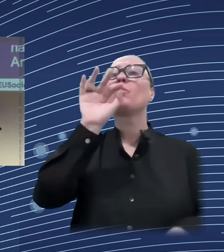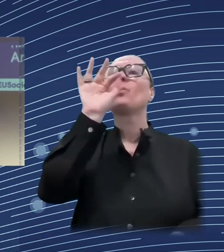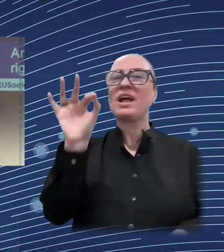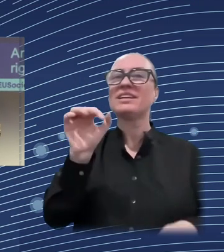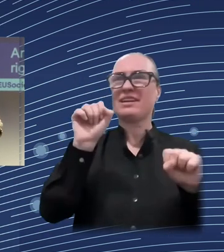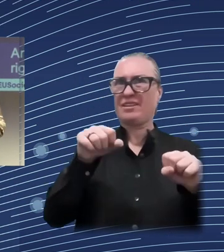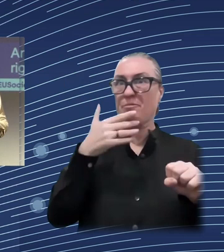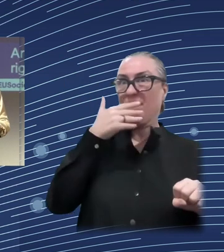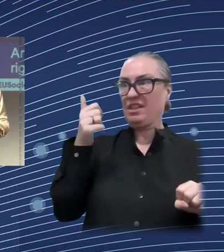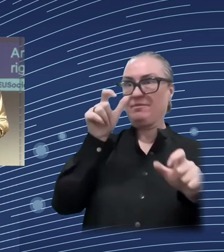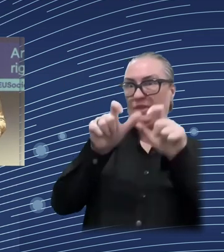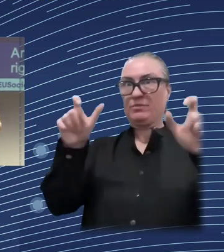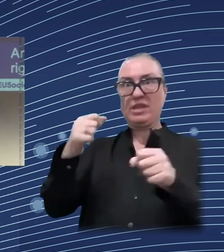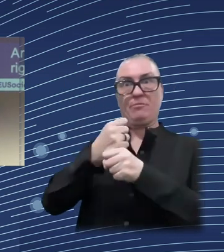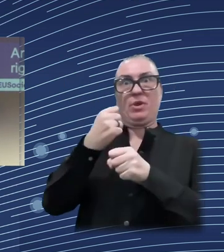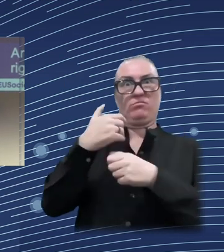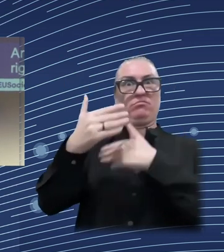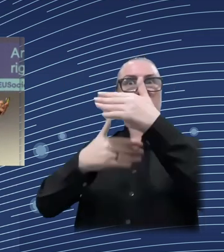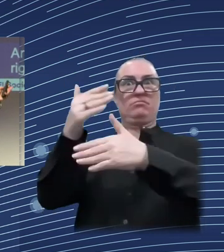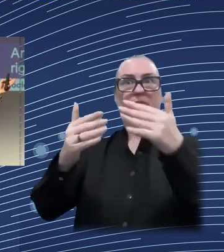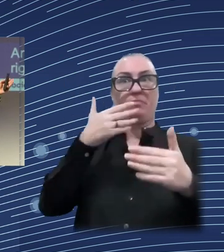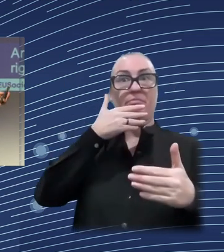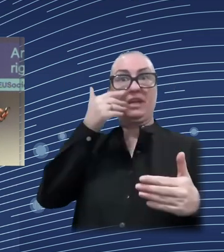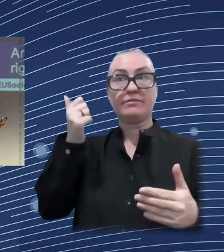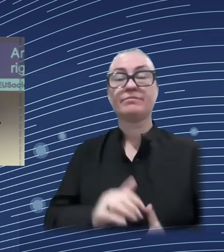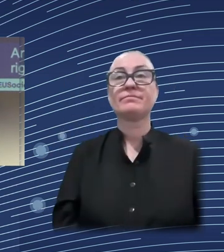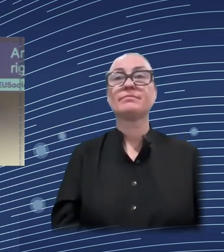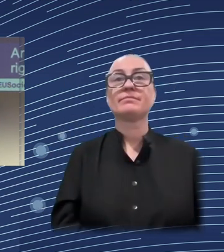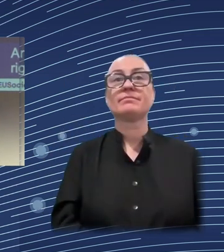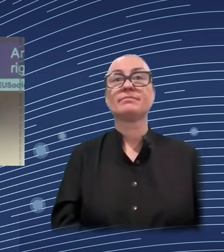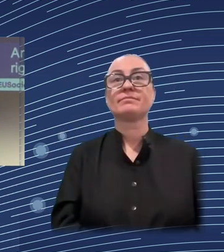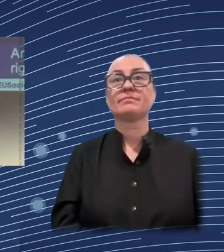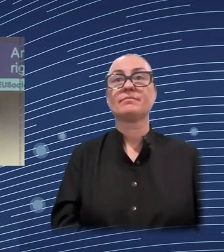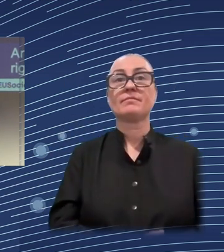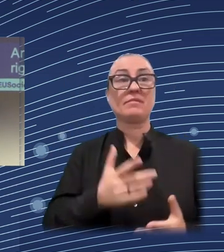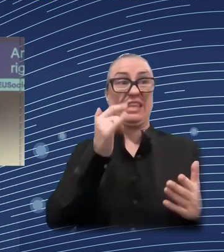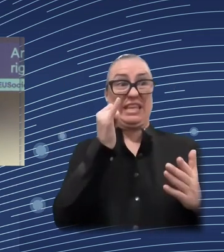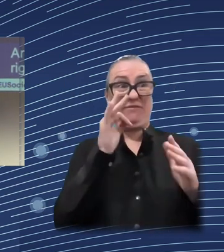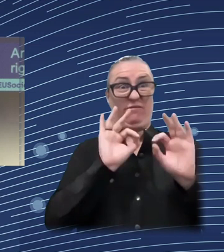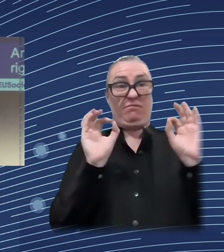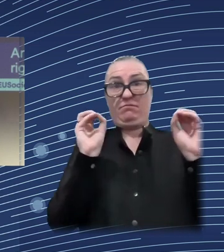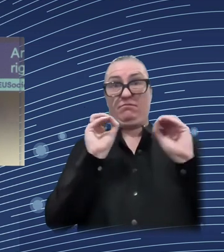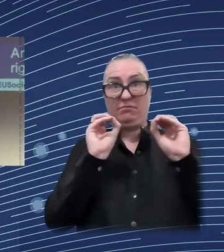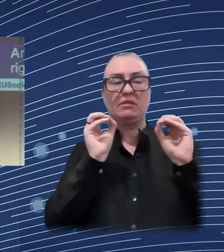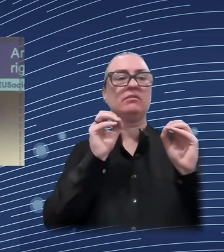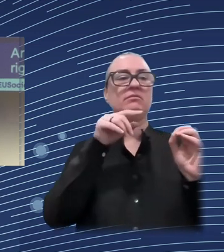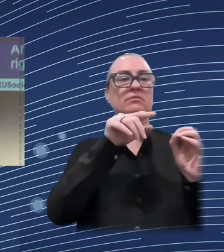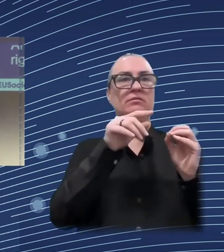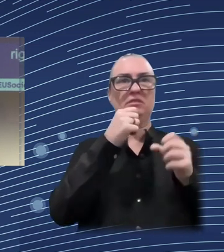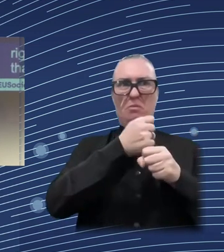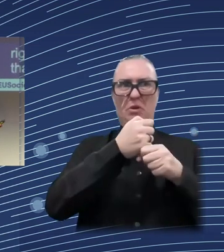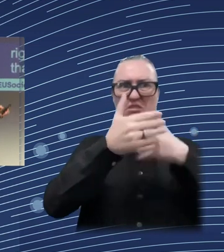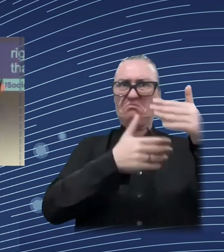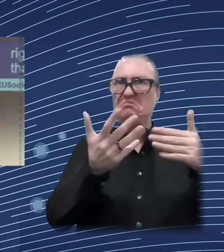And when I talk about the impact is policy, the most important thing. And I think that since he has already mentioned is that you have to identify the